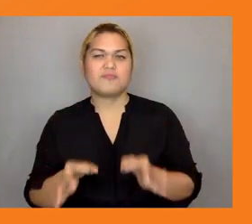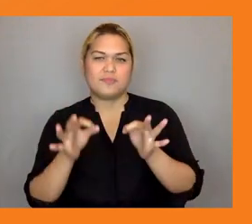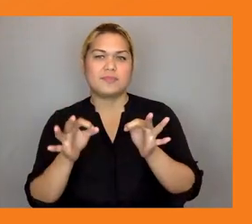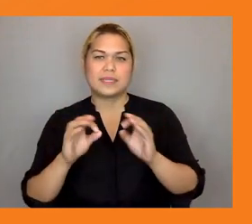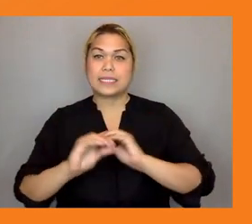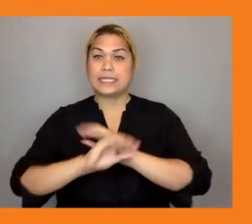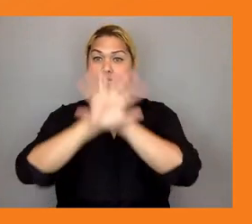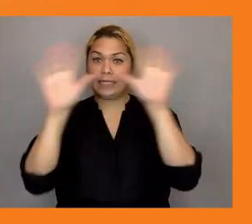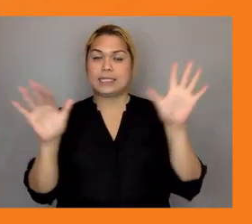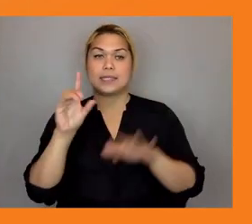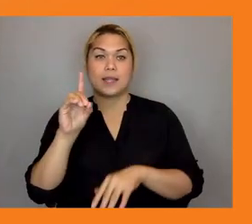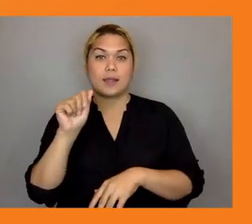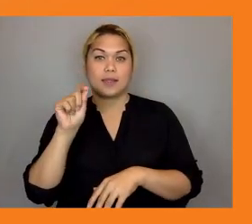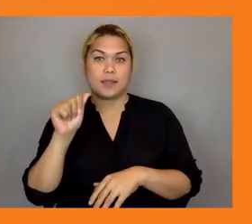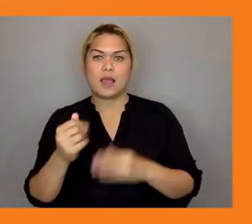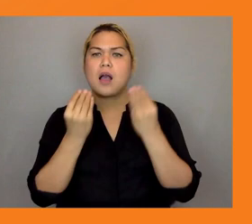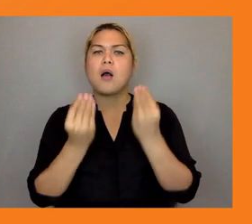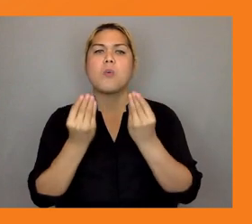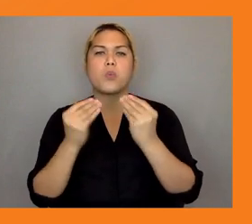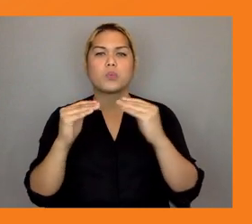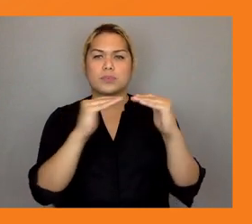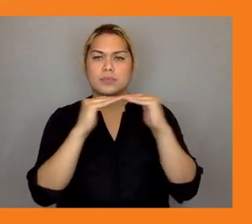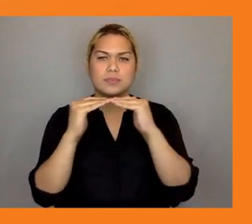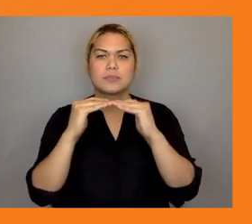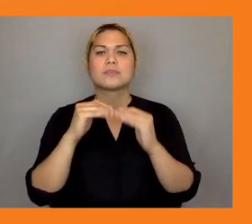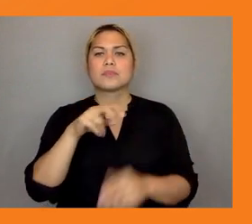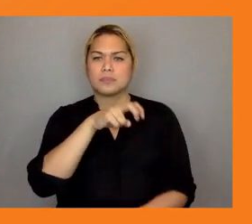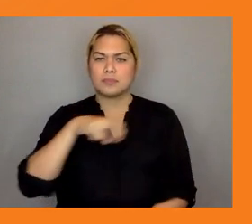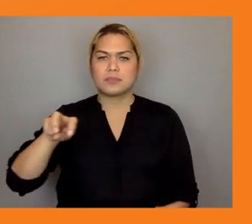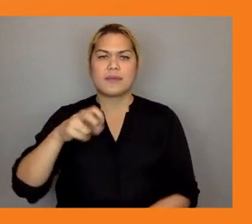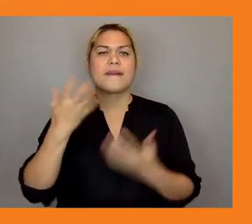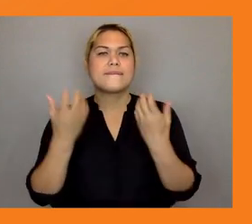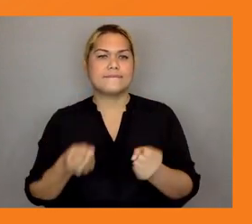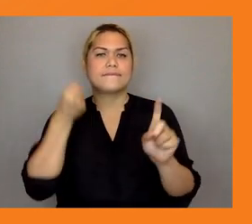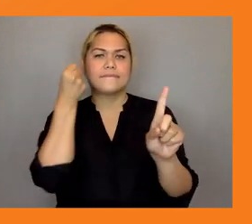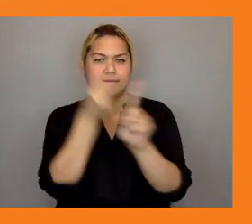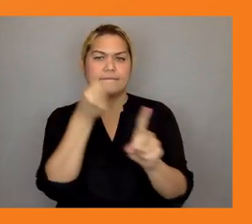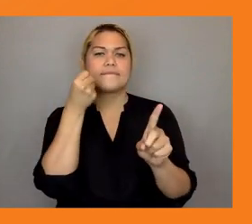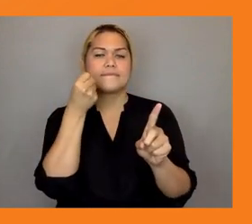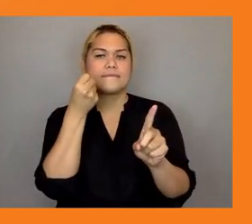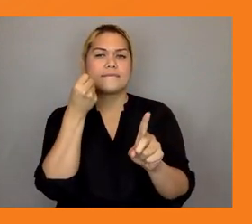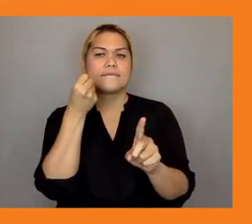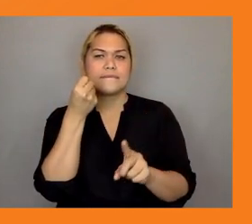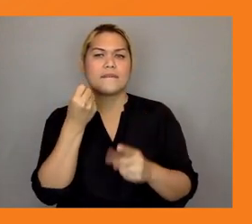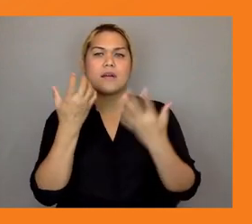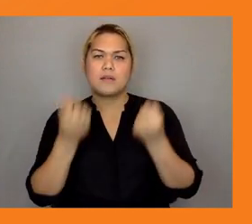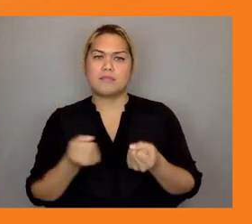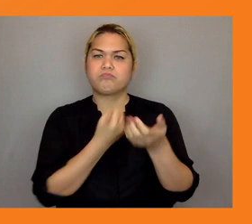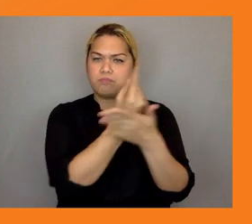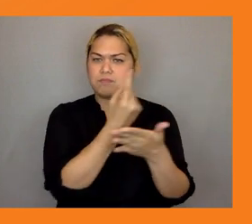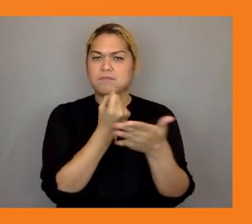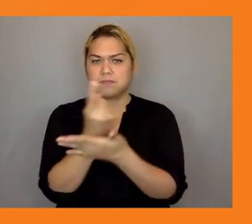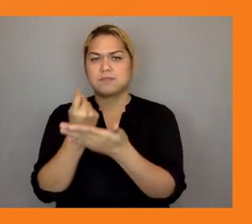has negative impacts to society it also serves as an opportunity to move forward in building a new